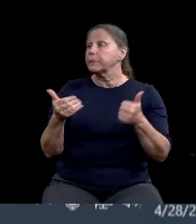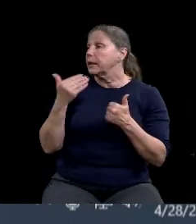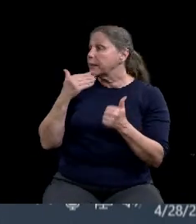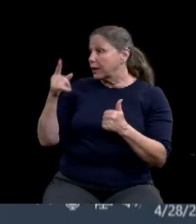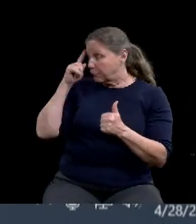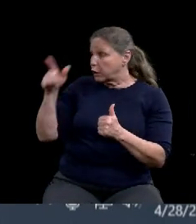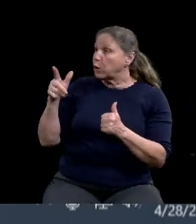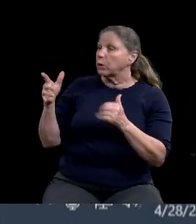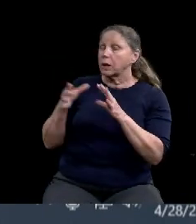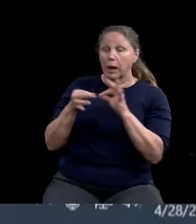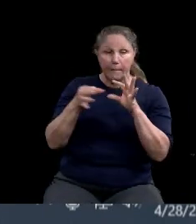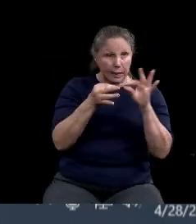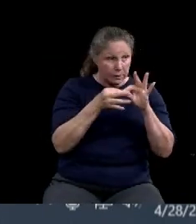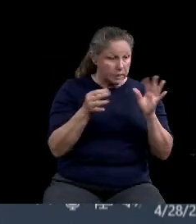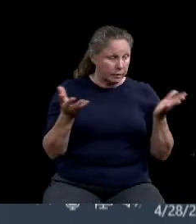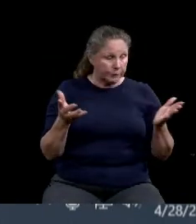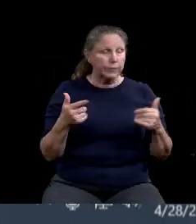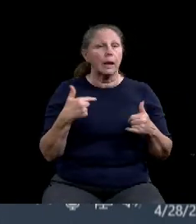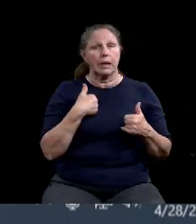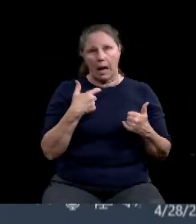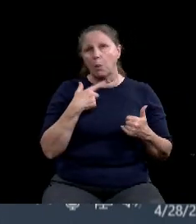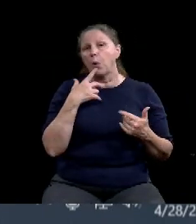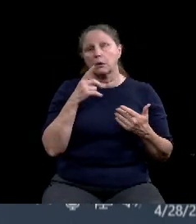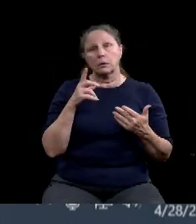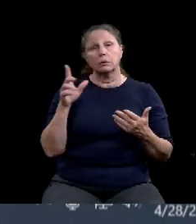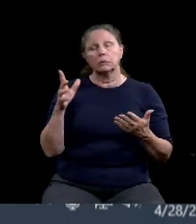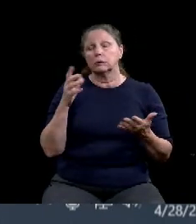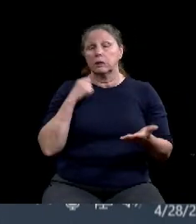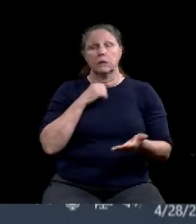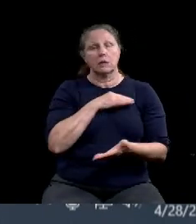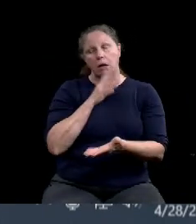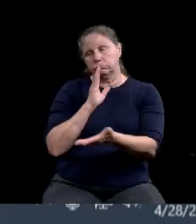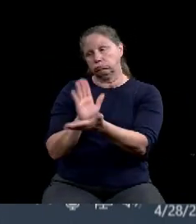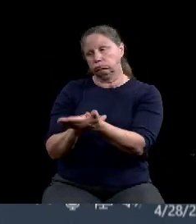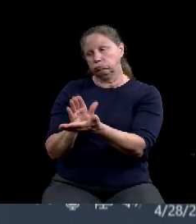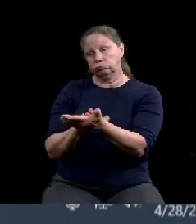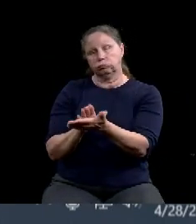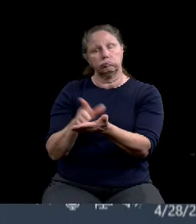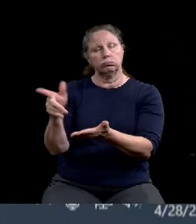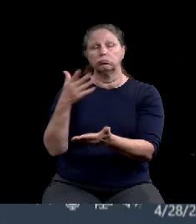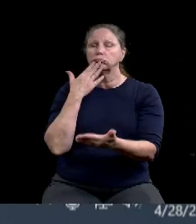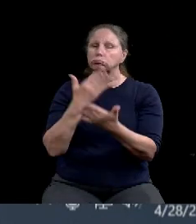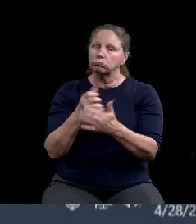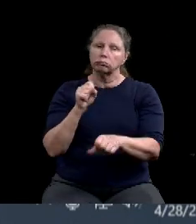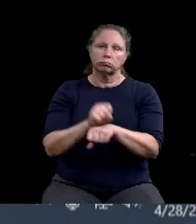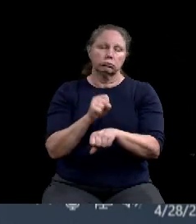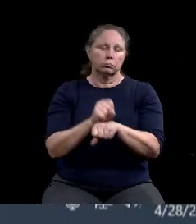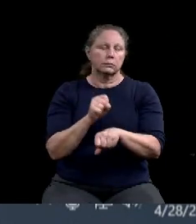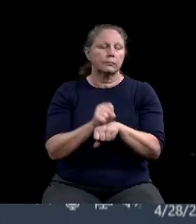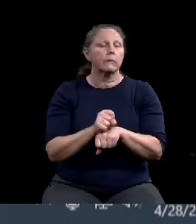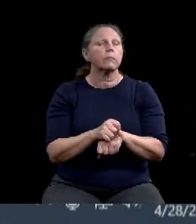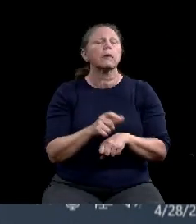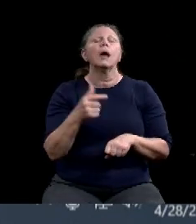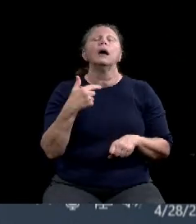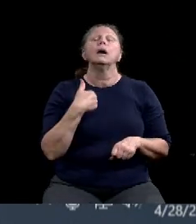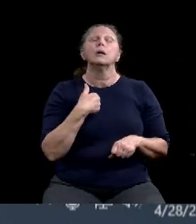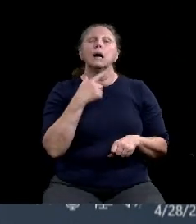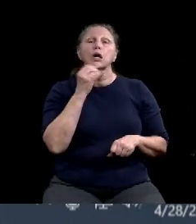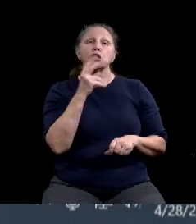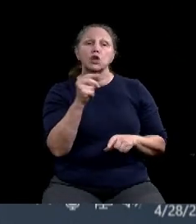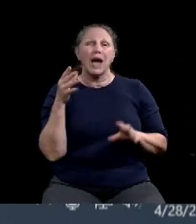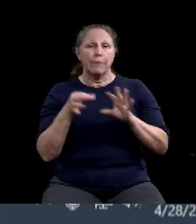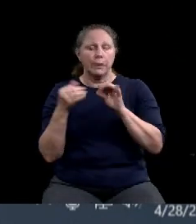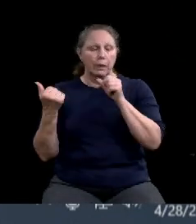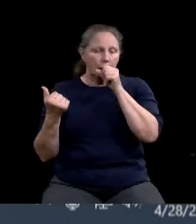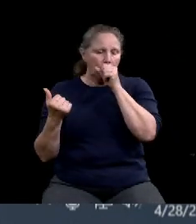staff, uh, for their, their great work on this. And I want to point out, John just mentioned this, but you know, we keep talking about finding